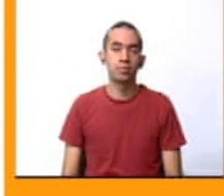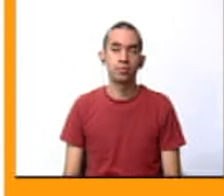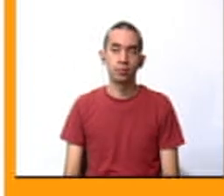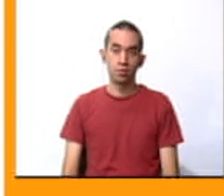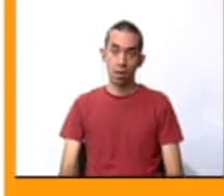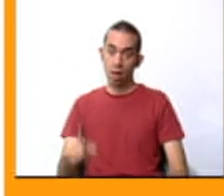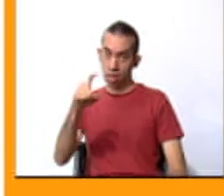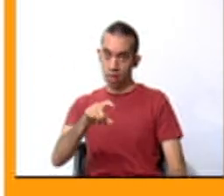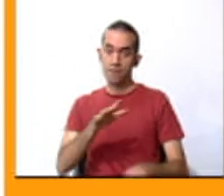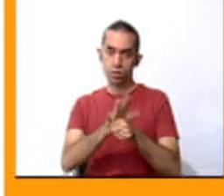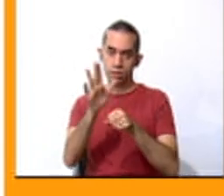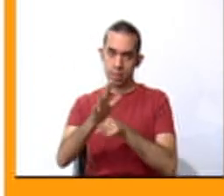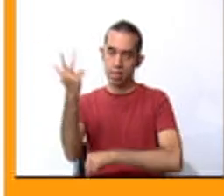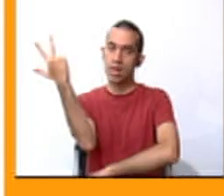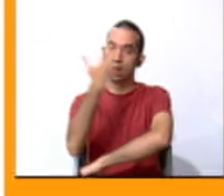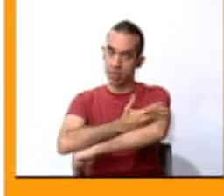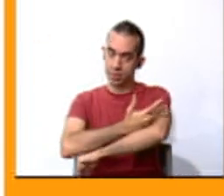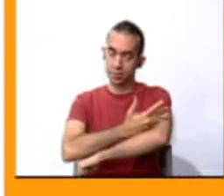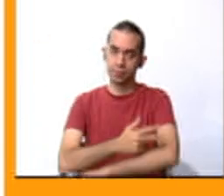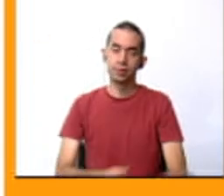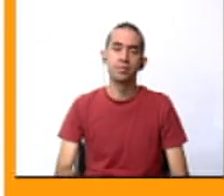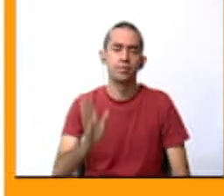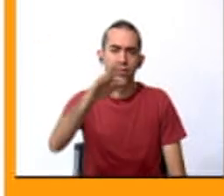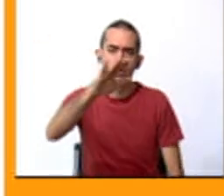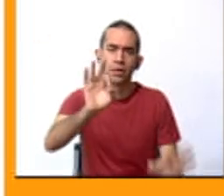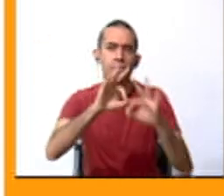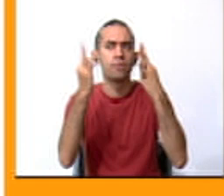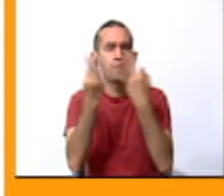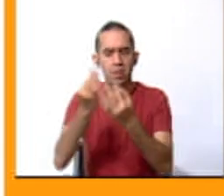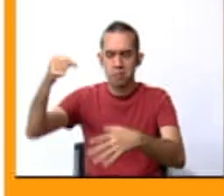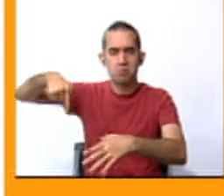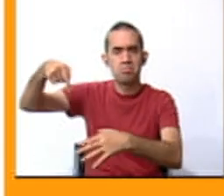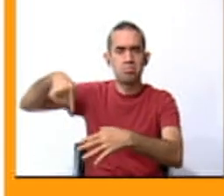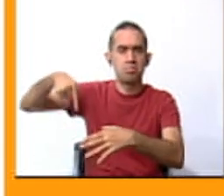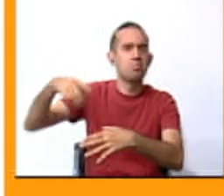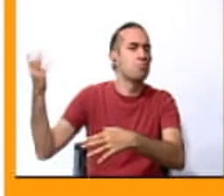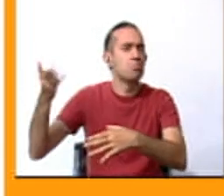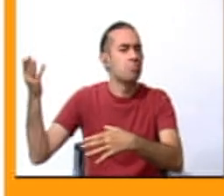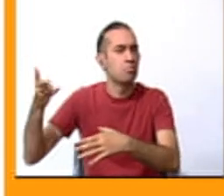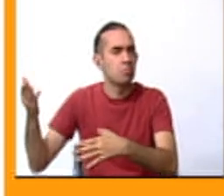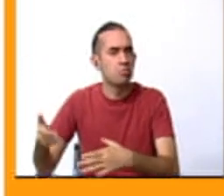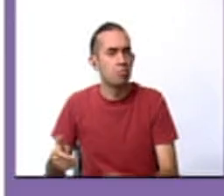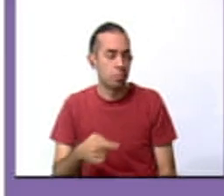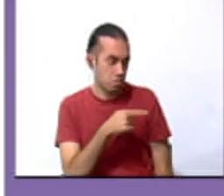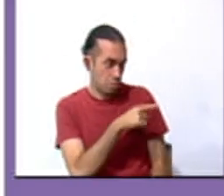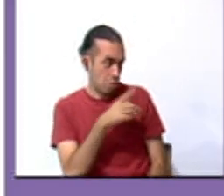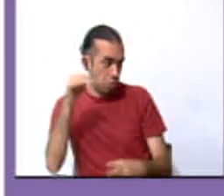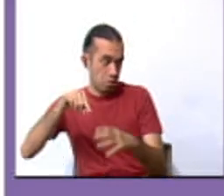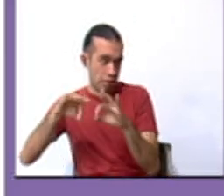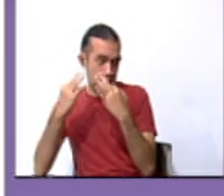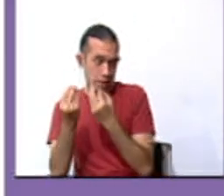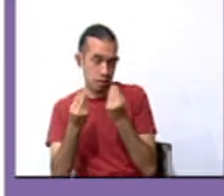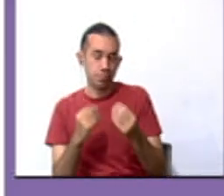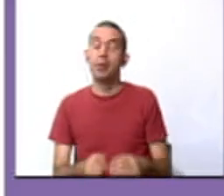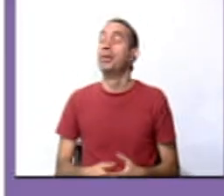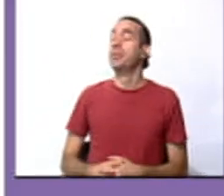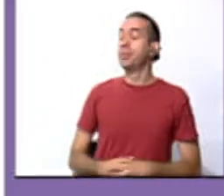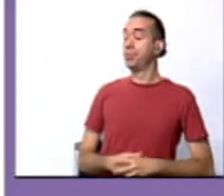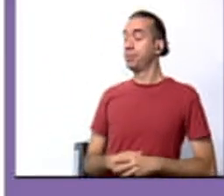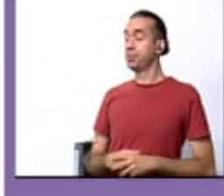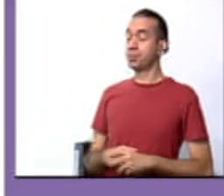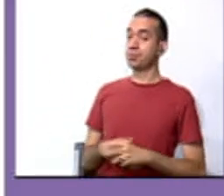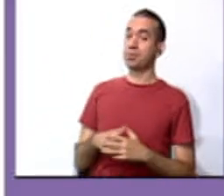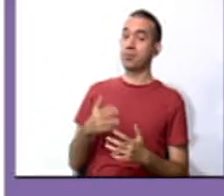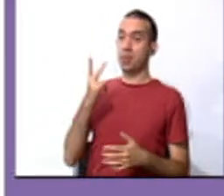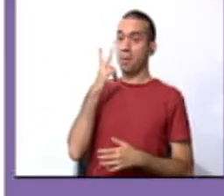three days. What does your family put in the emergency kit, Daniela? Well, my